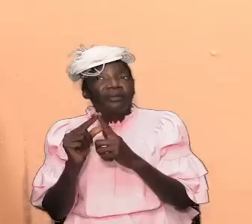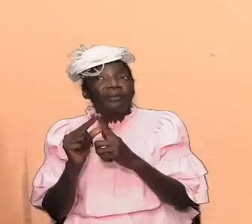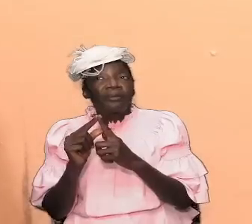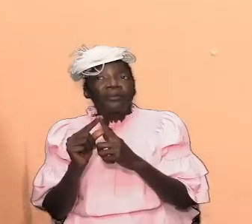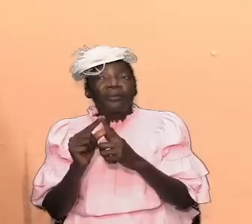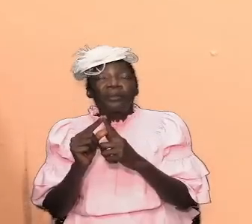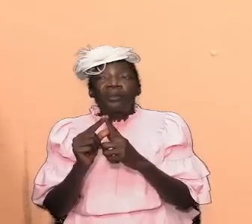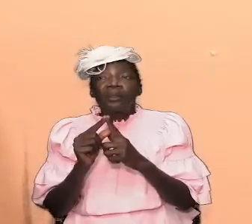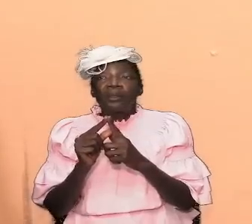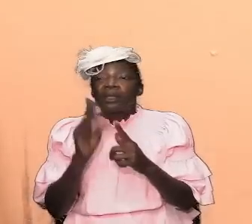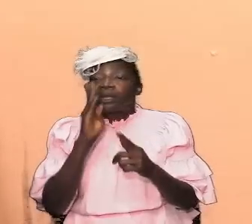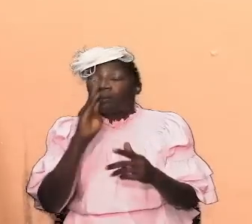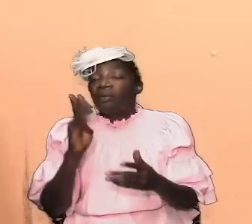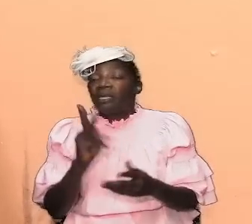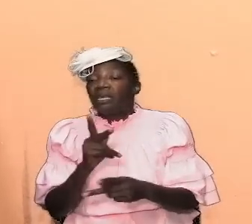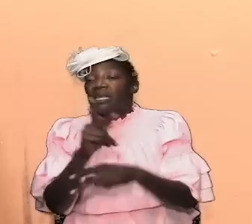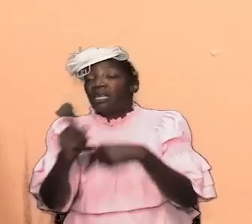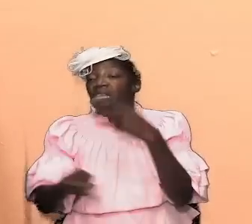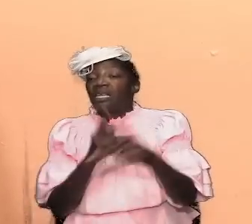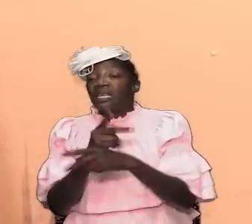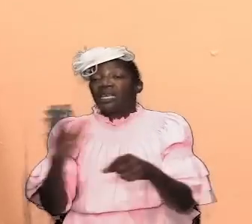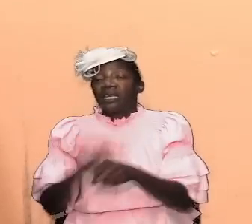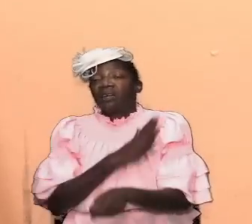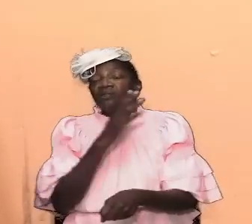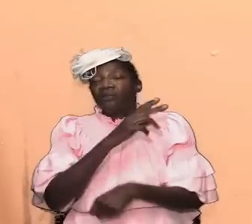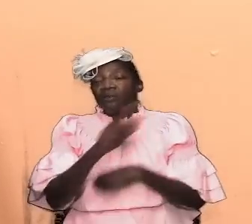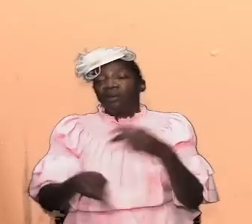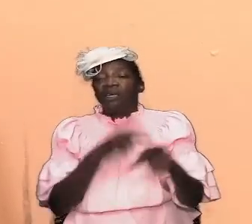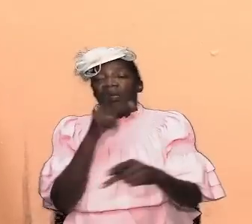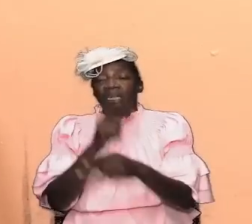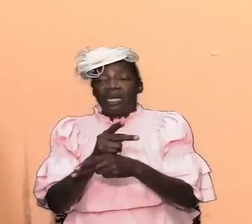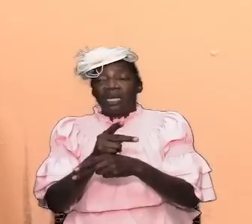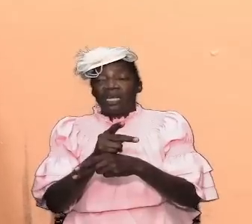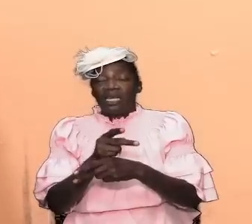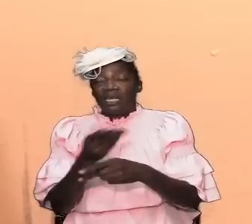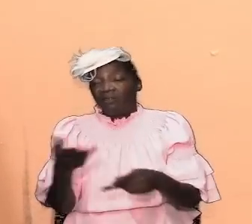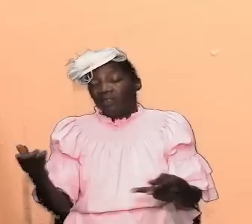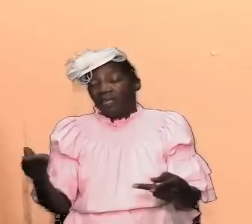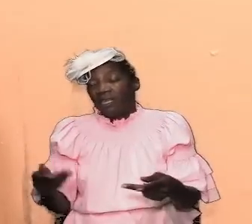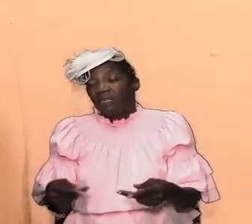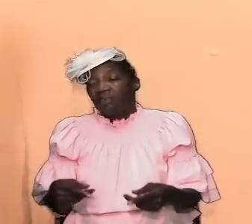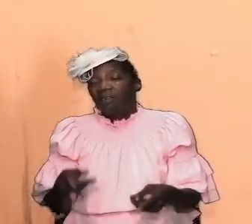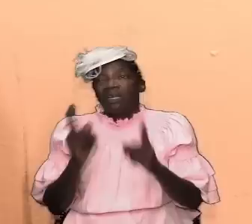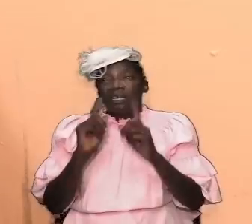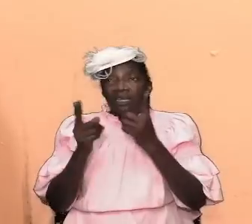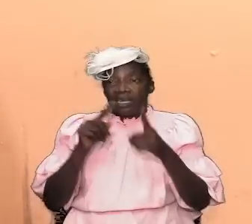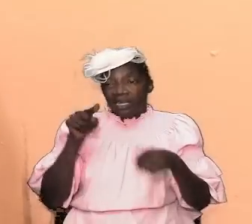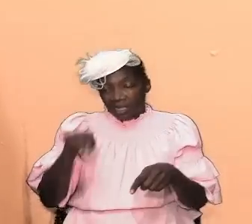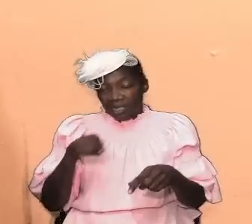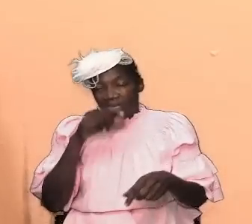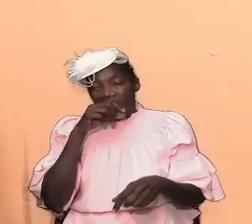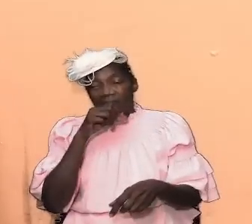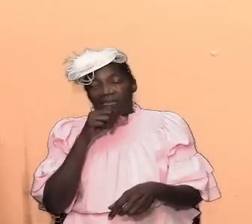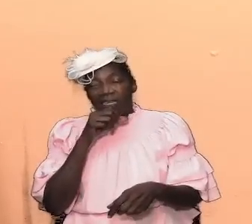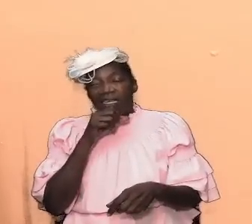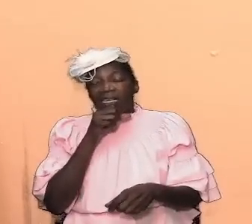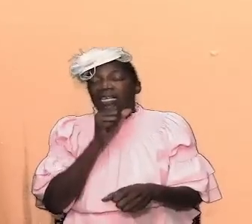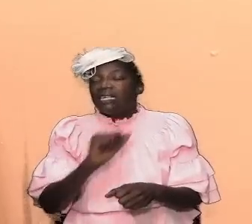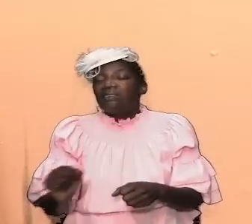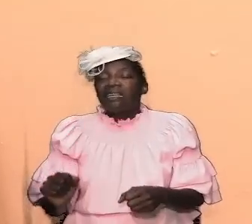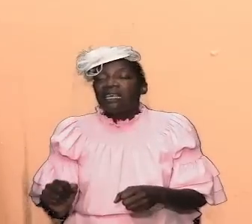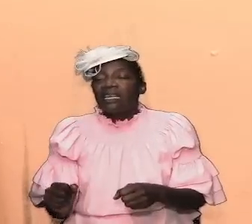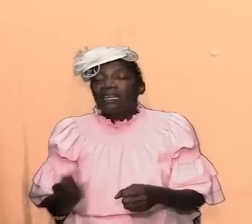careful the things that you hear all kind of things are being banded about today this is the age of information